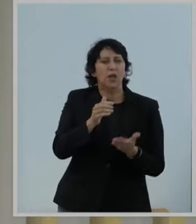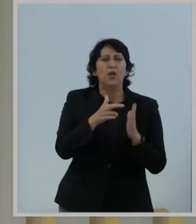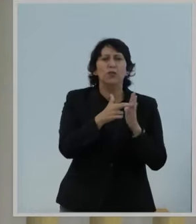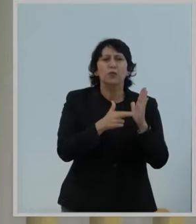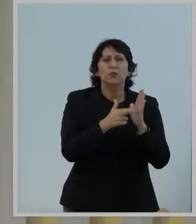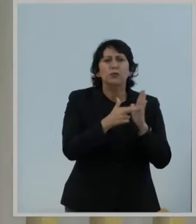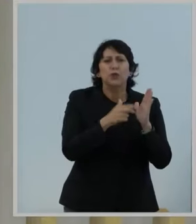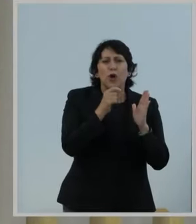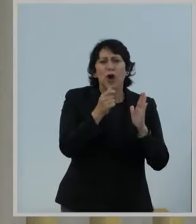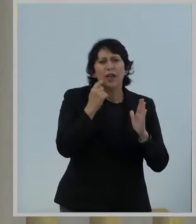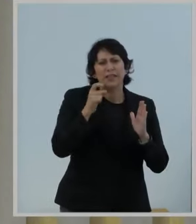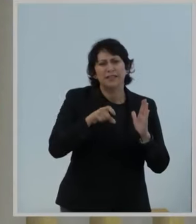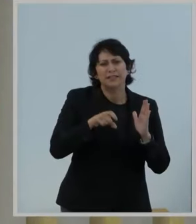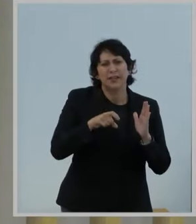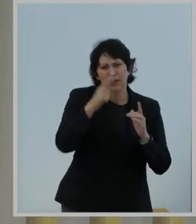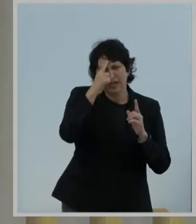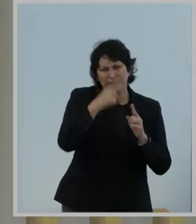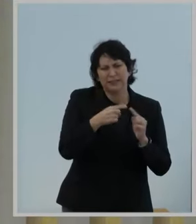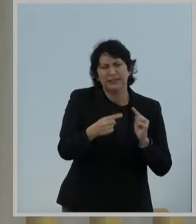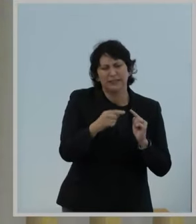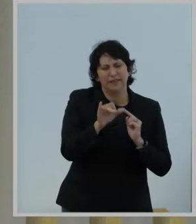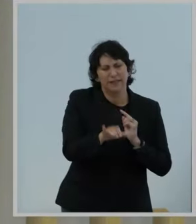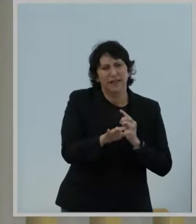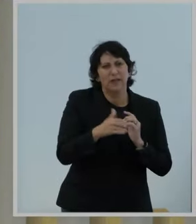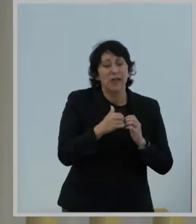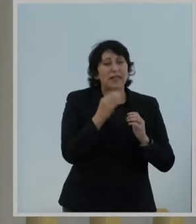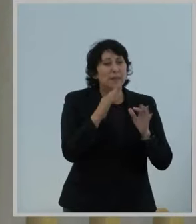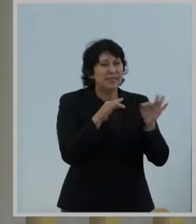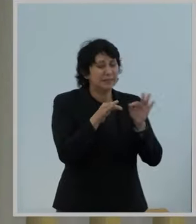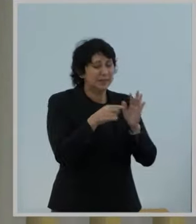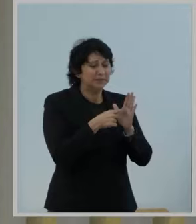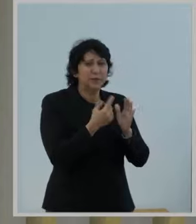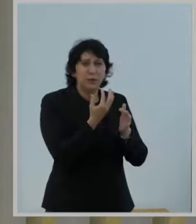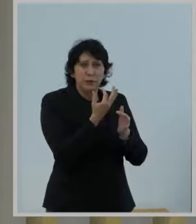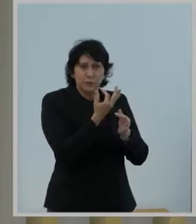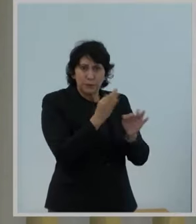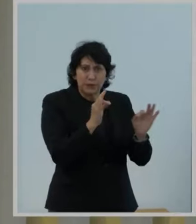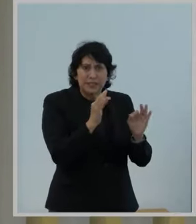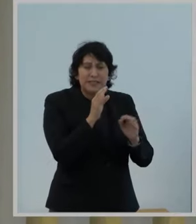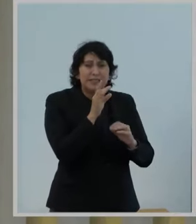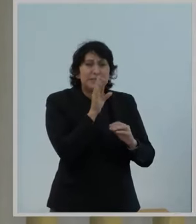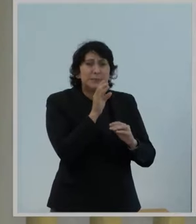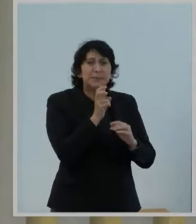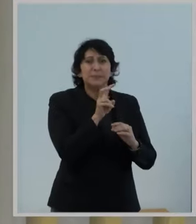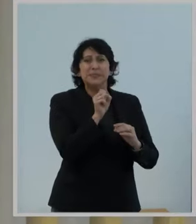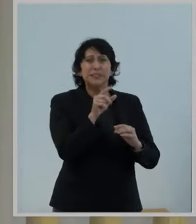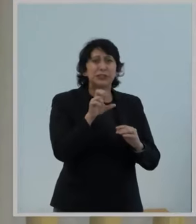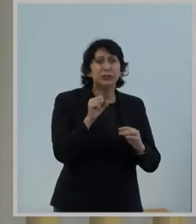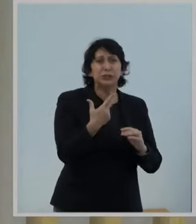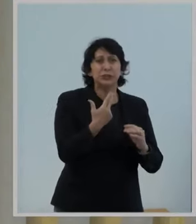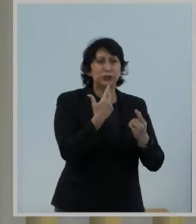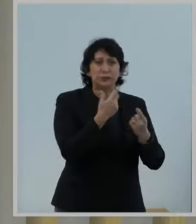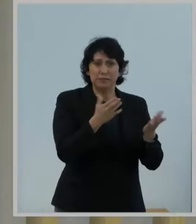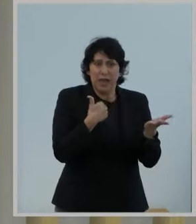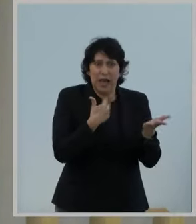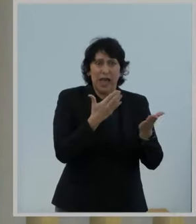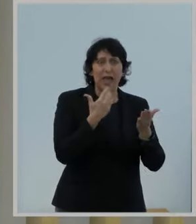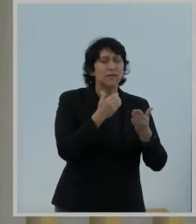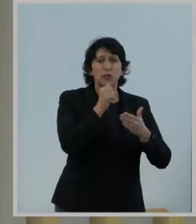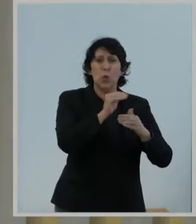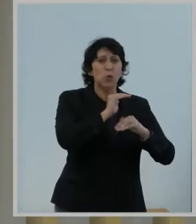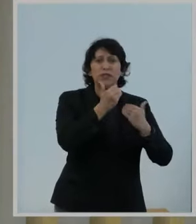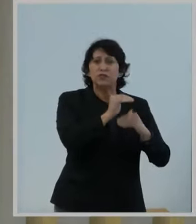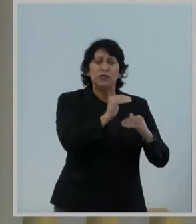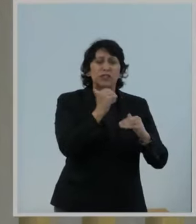briefly consider failed claims by Title II advocates. Free speech. American consumer Internet service providers don't restrict free